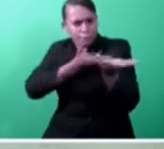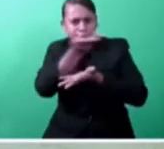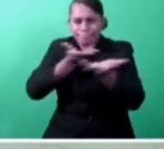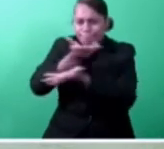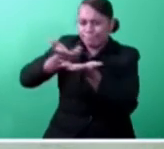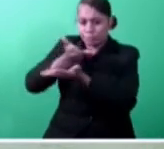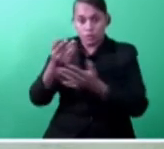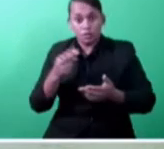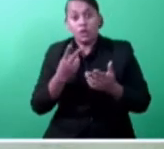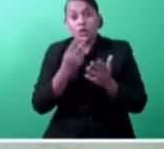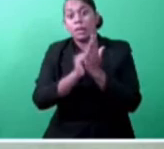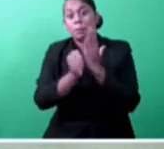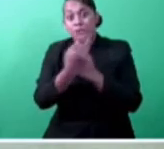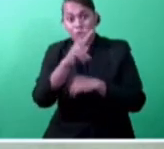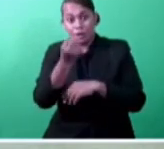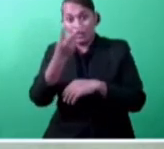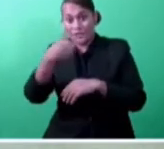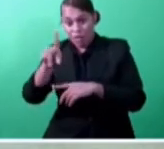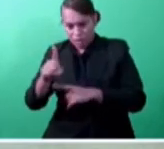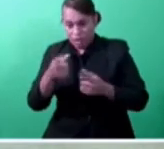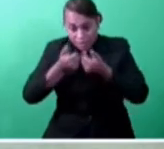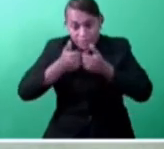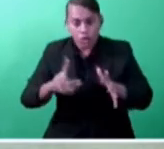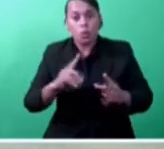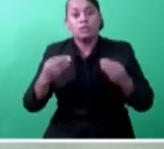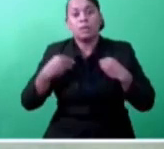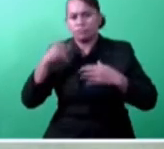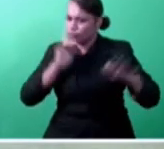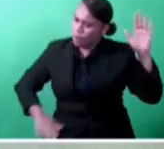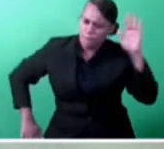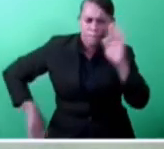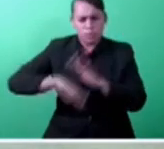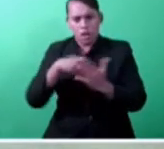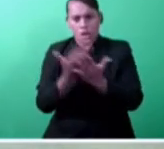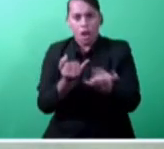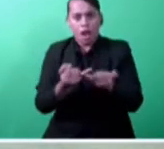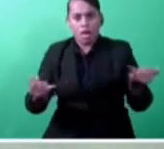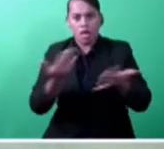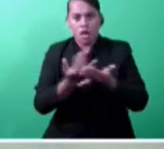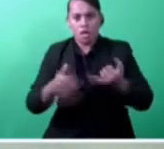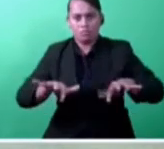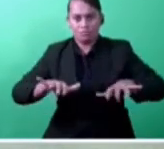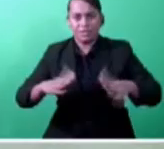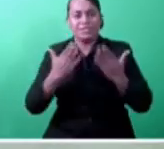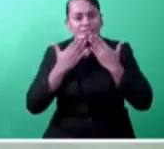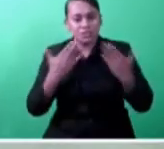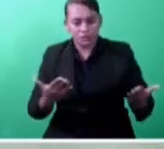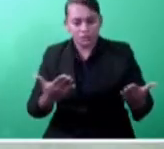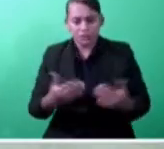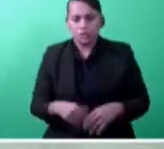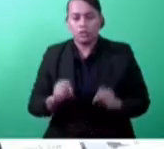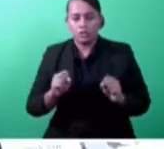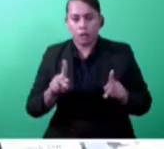starting a business will be completely online. Thank you, Mr. Speaker Sir, for allowing me to take the floor. Mr. Speaker